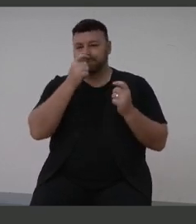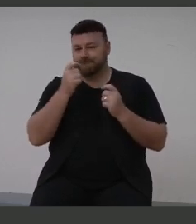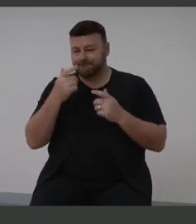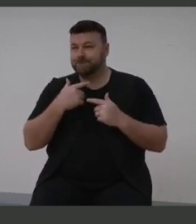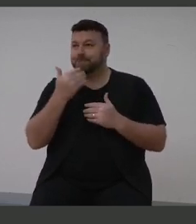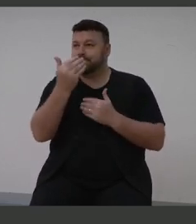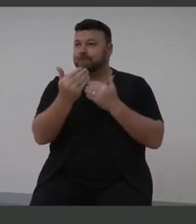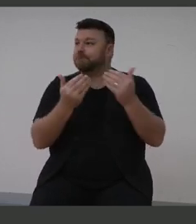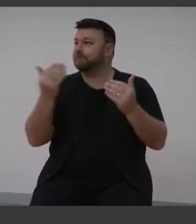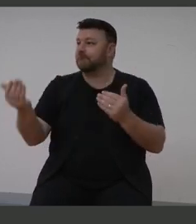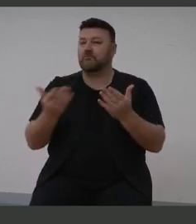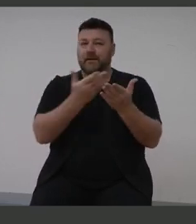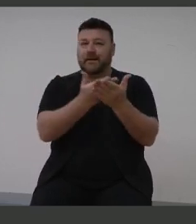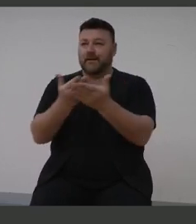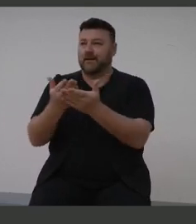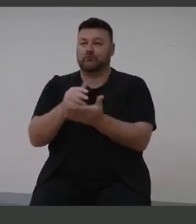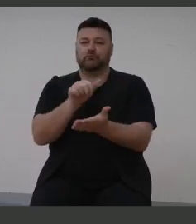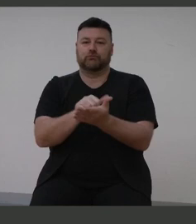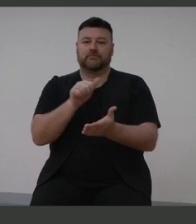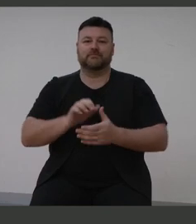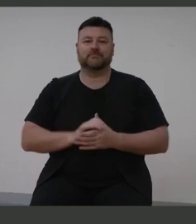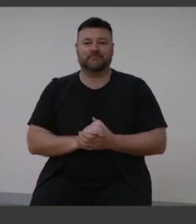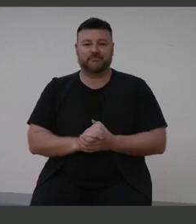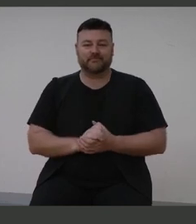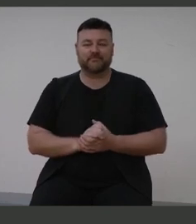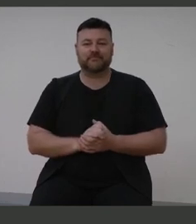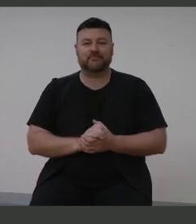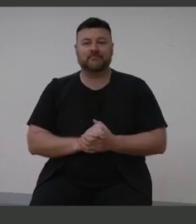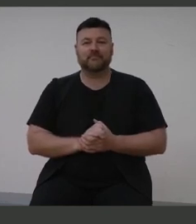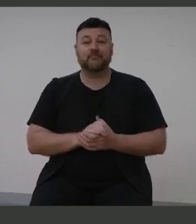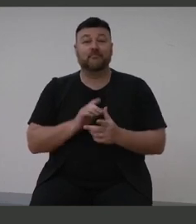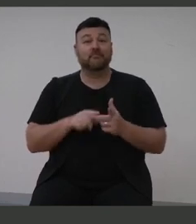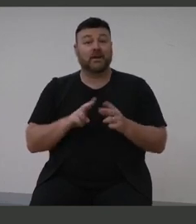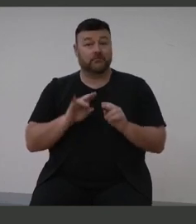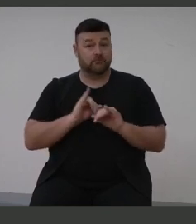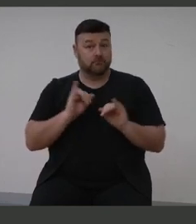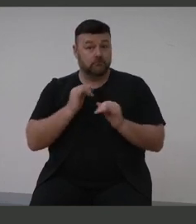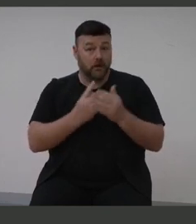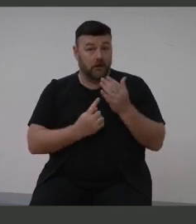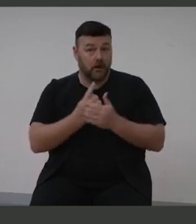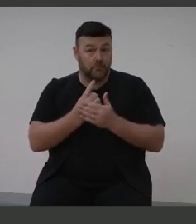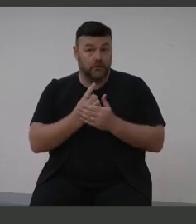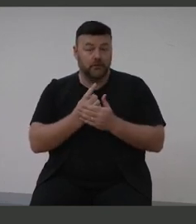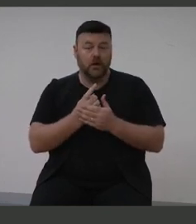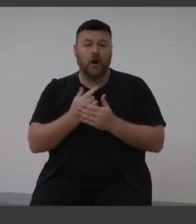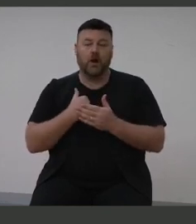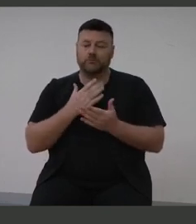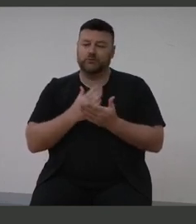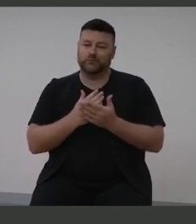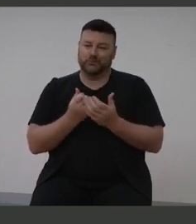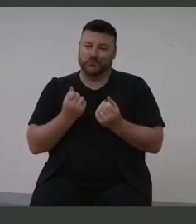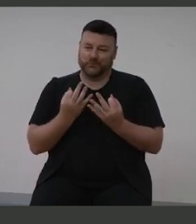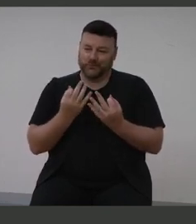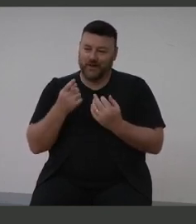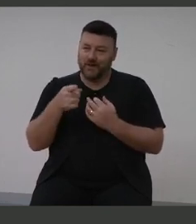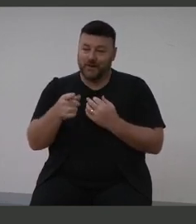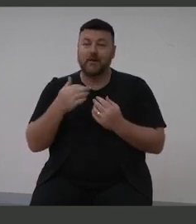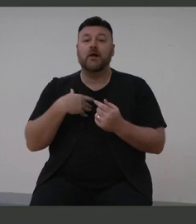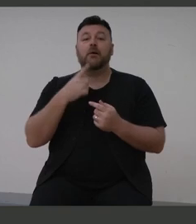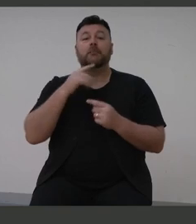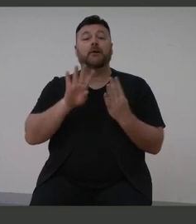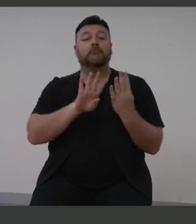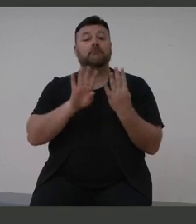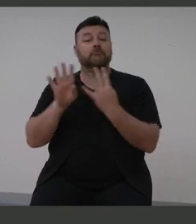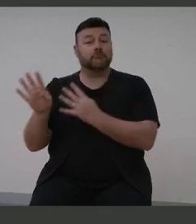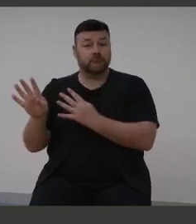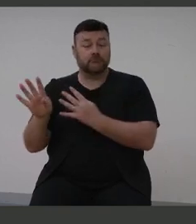allocated and marked seats. If there is an emergency and we're certainly not expecting one, please leave the theatre in an